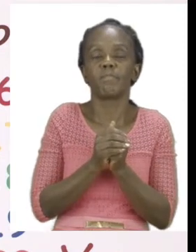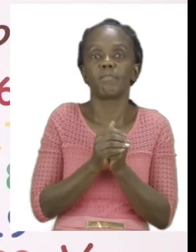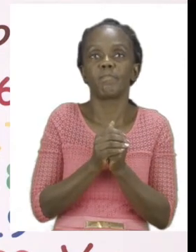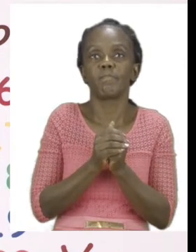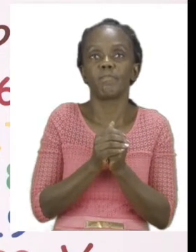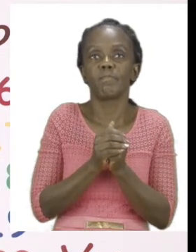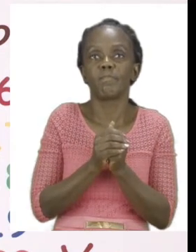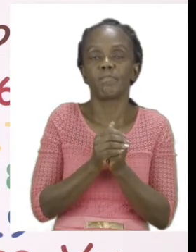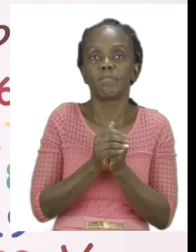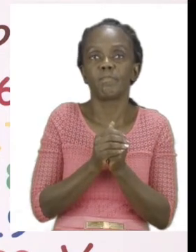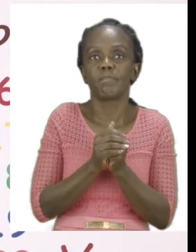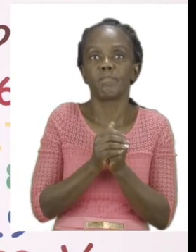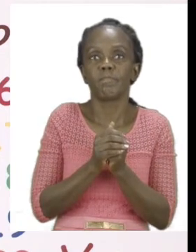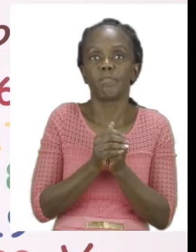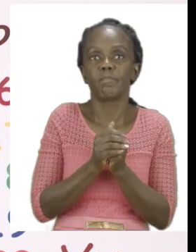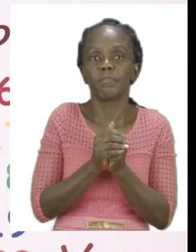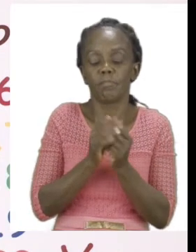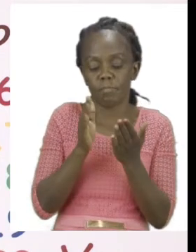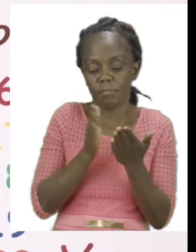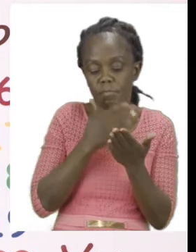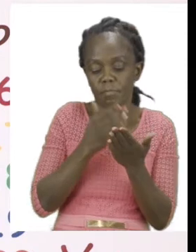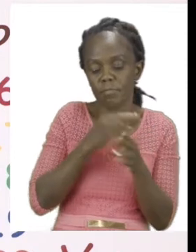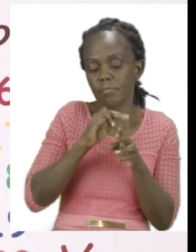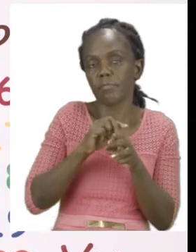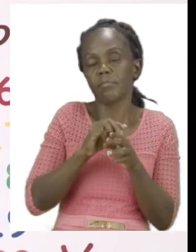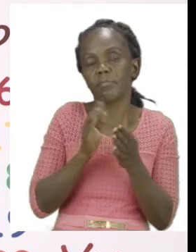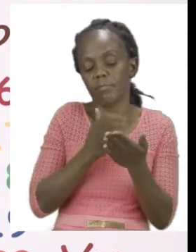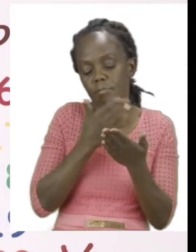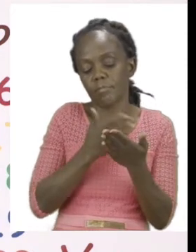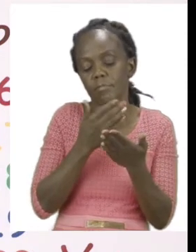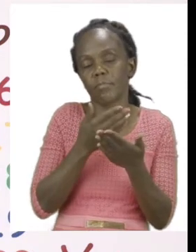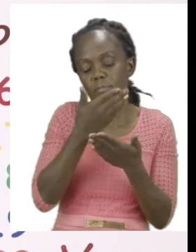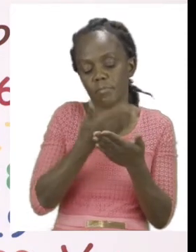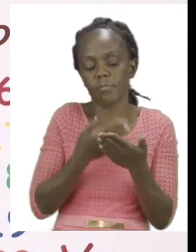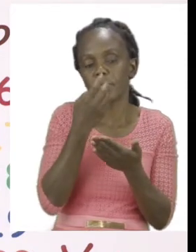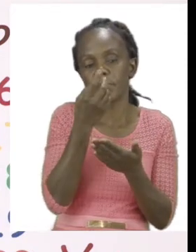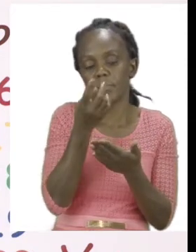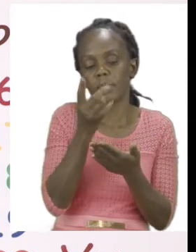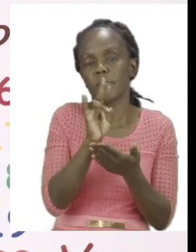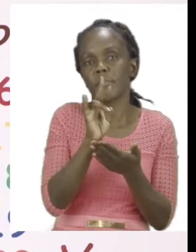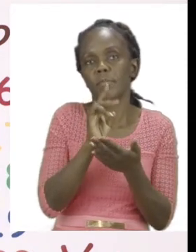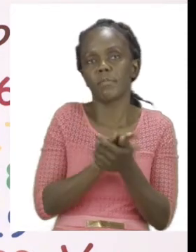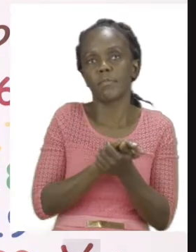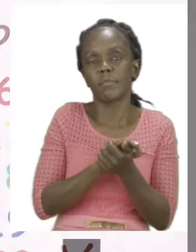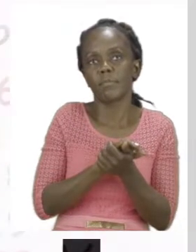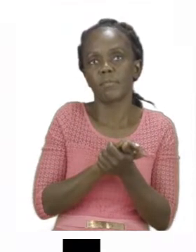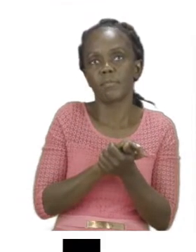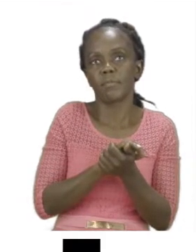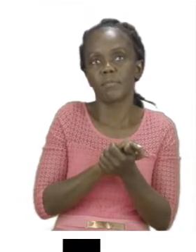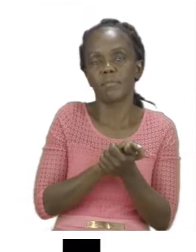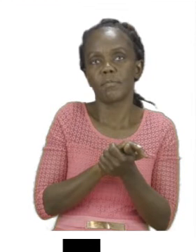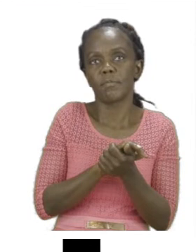together. Now that Let's quickly go to the next page. Page seven. On page seven